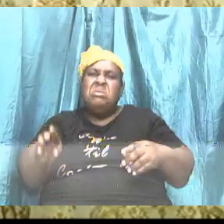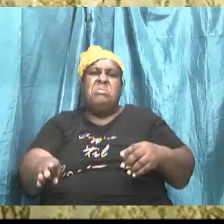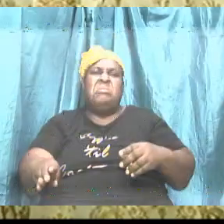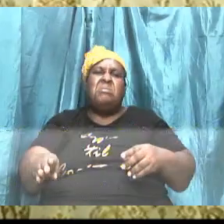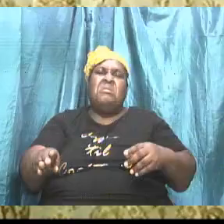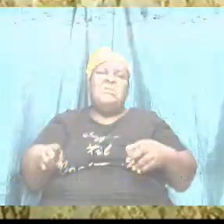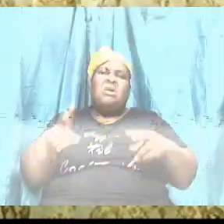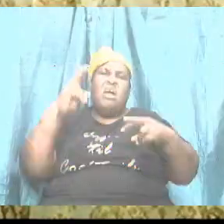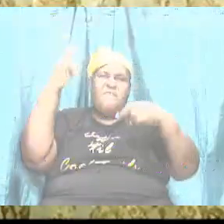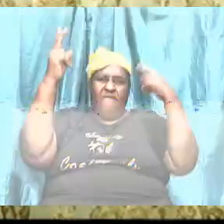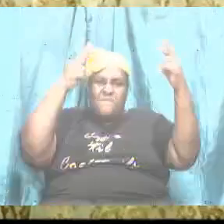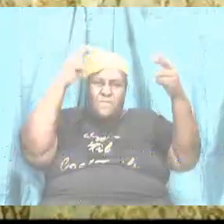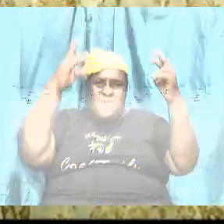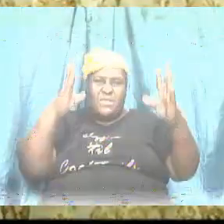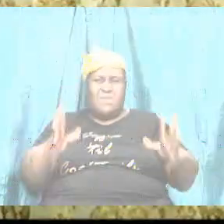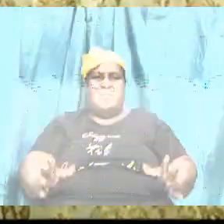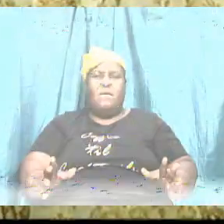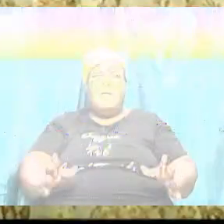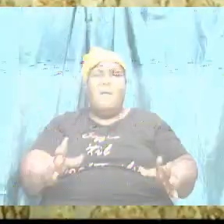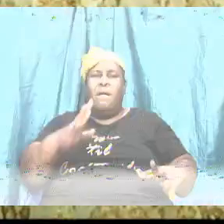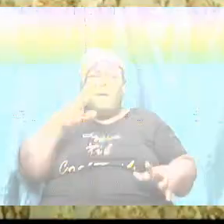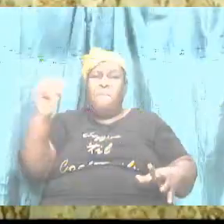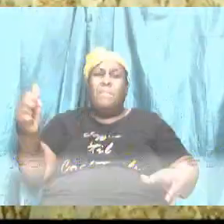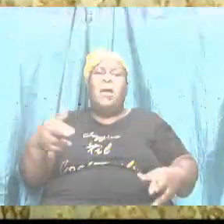strength from the Lord.